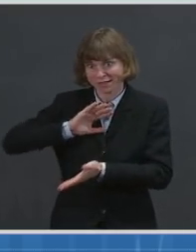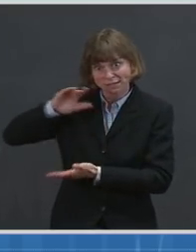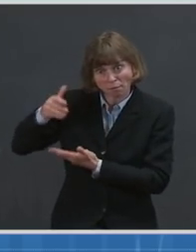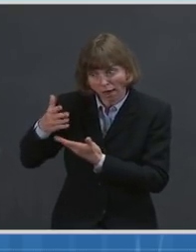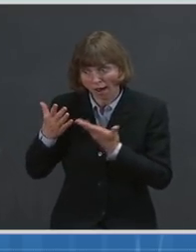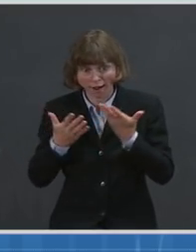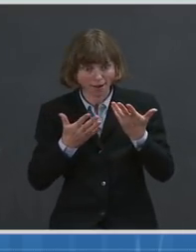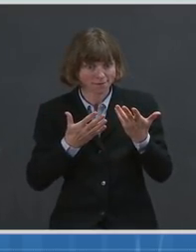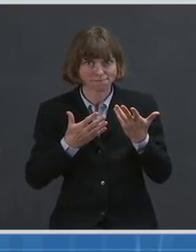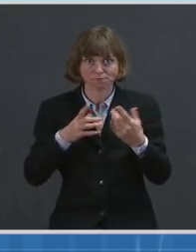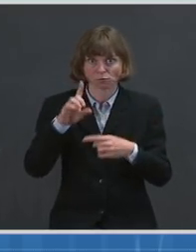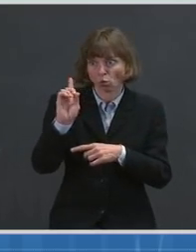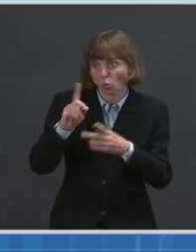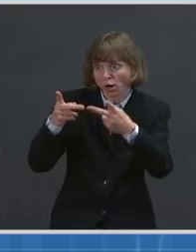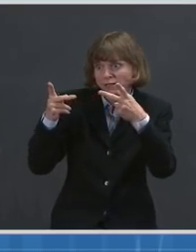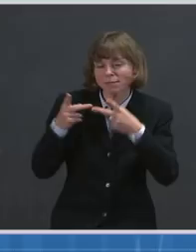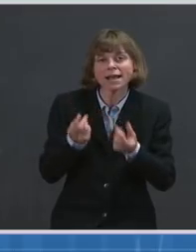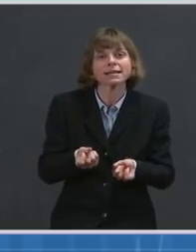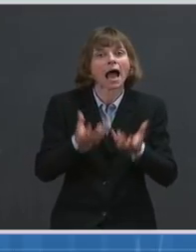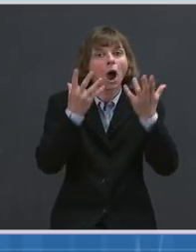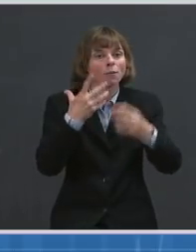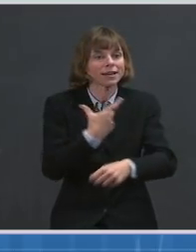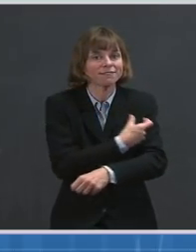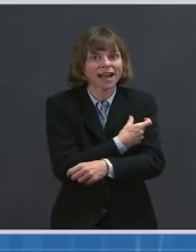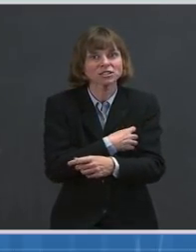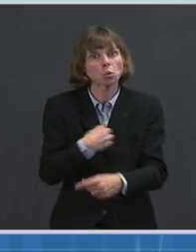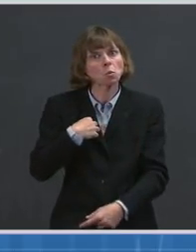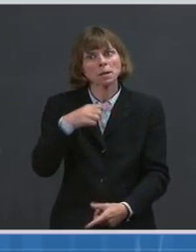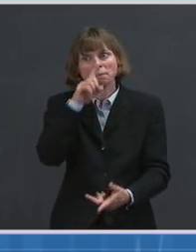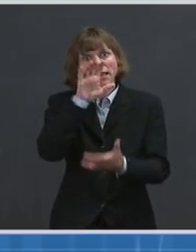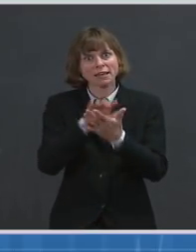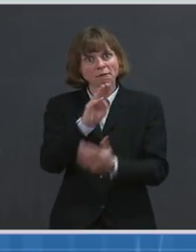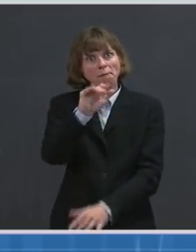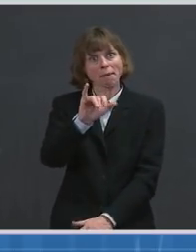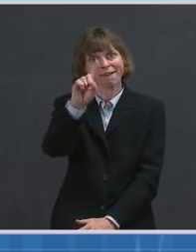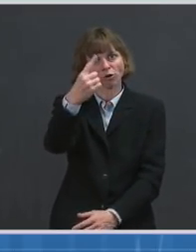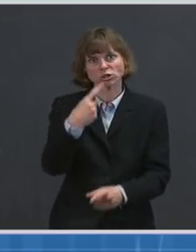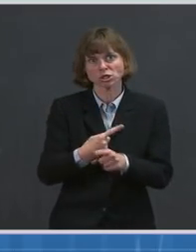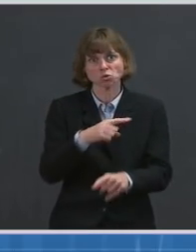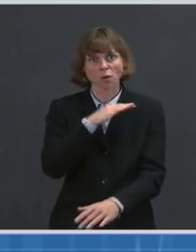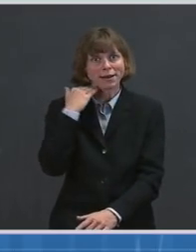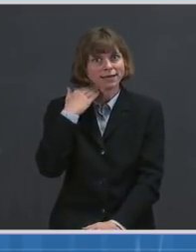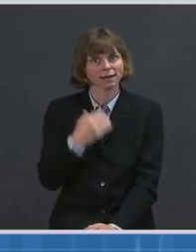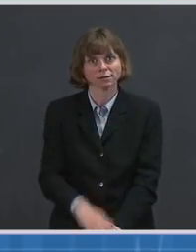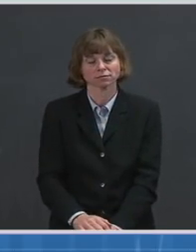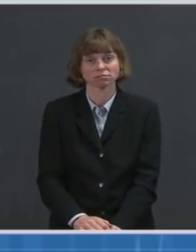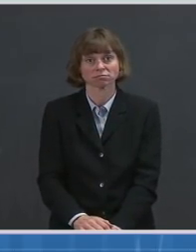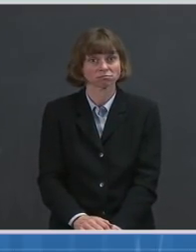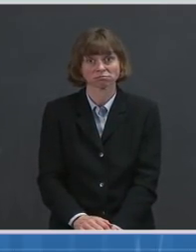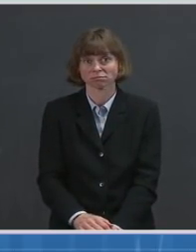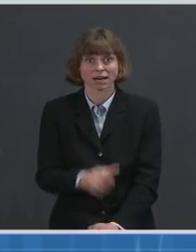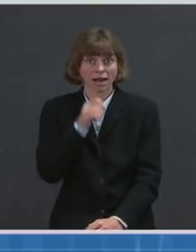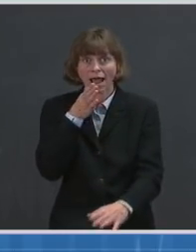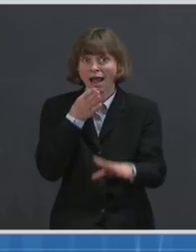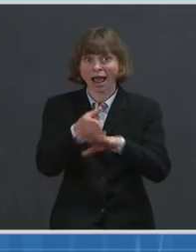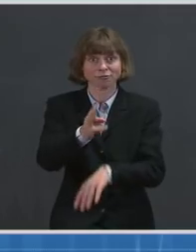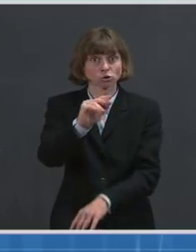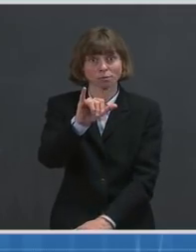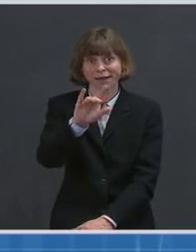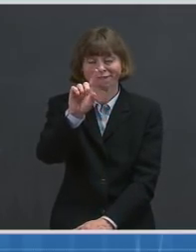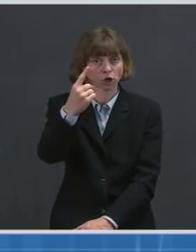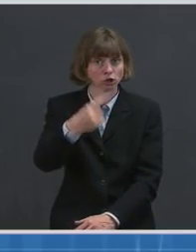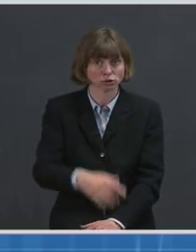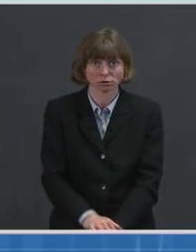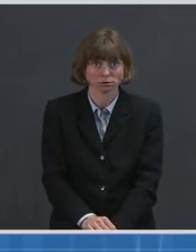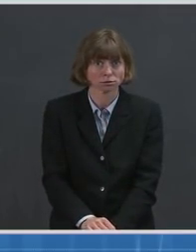the number of places, the number of vaccinators, and we believe May 1st is the right deadline, no later than May 1st. So, we will have enough